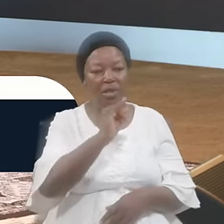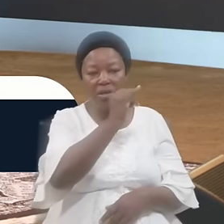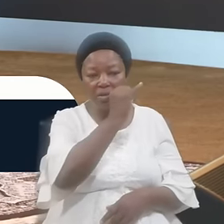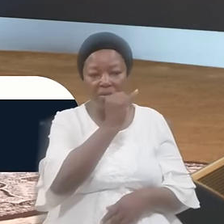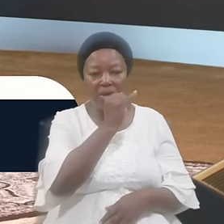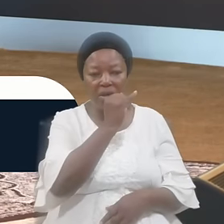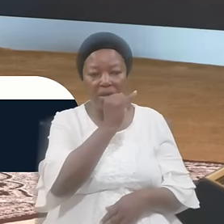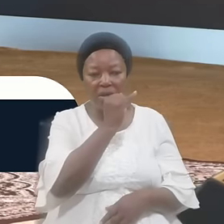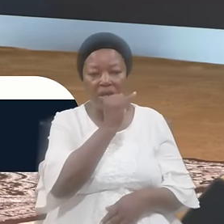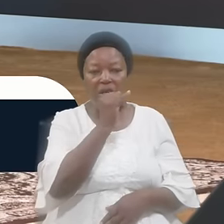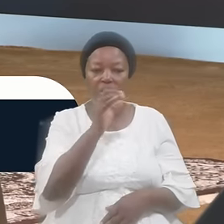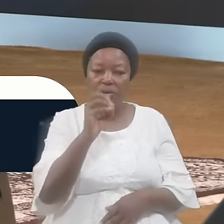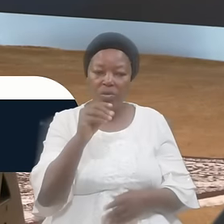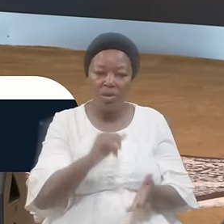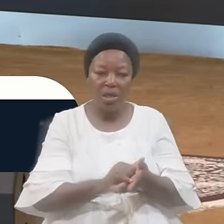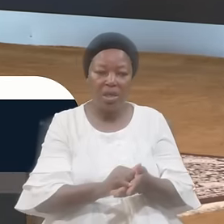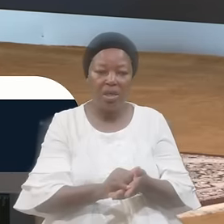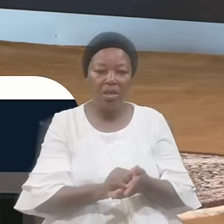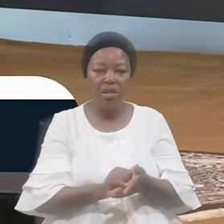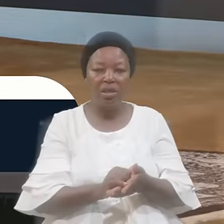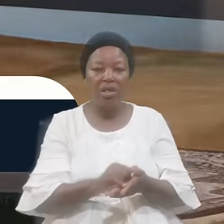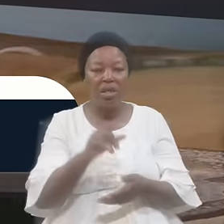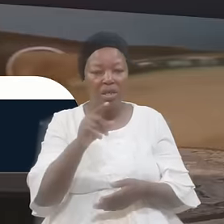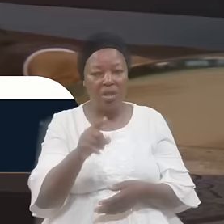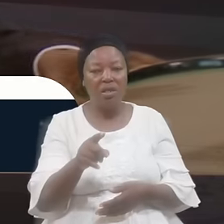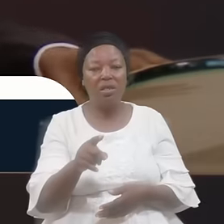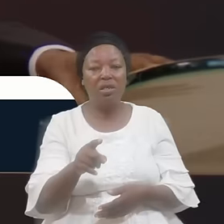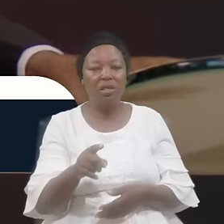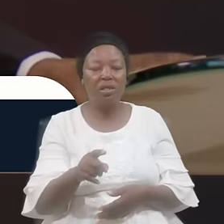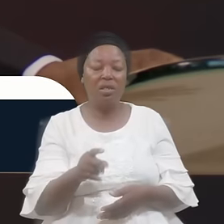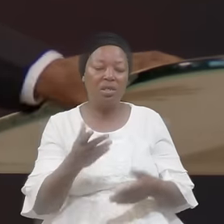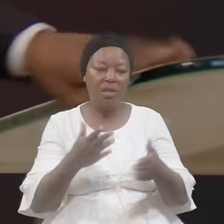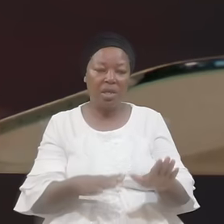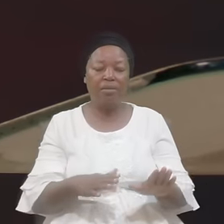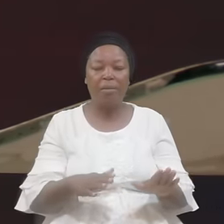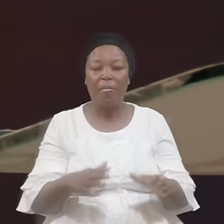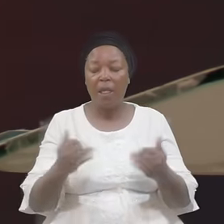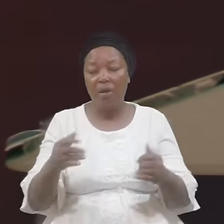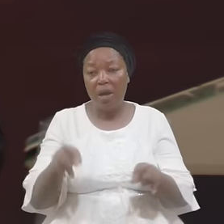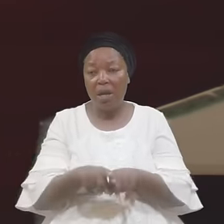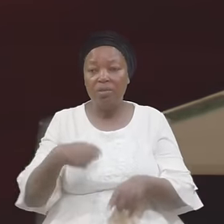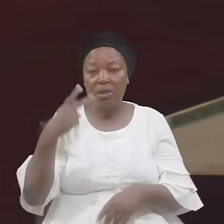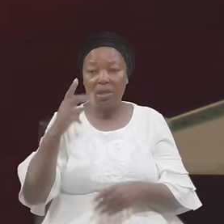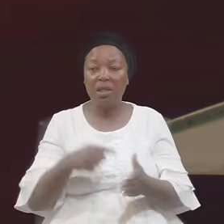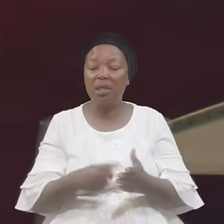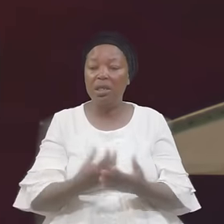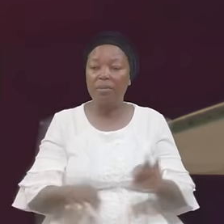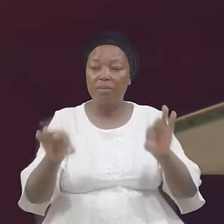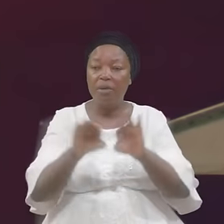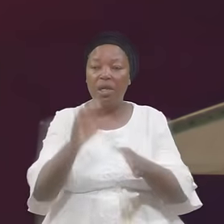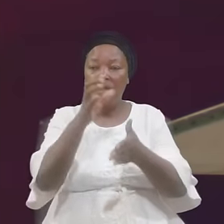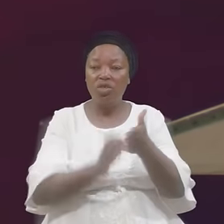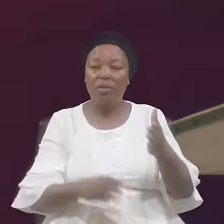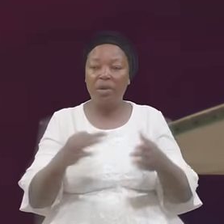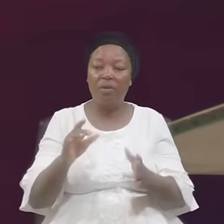Lest Ye die As we look at this Important chapter Of